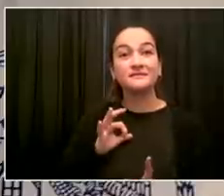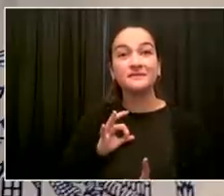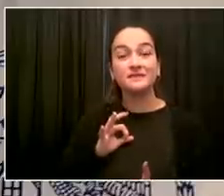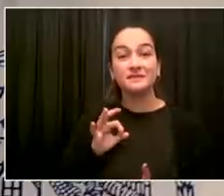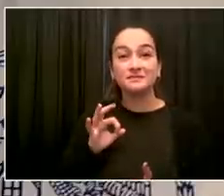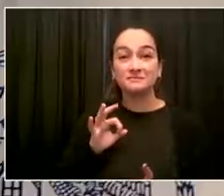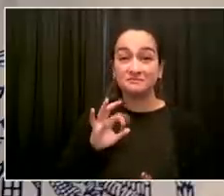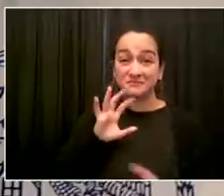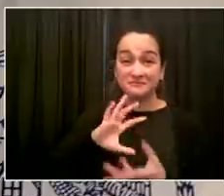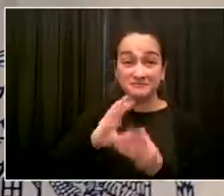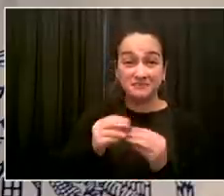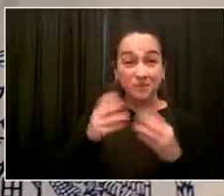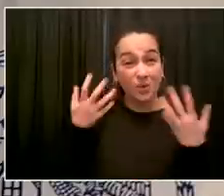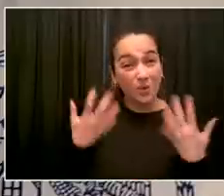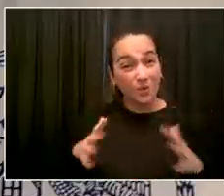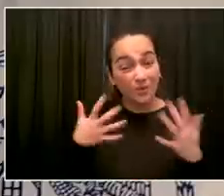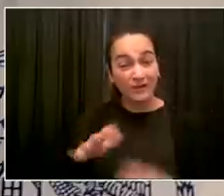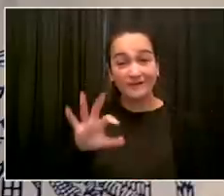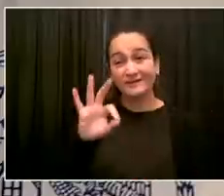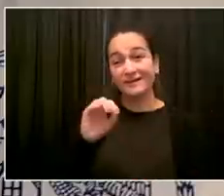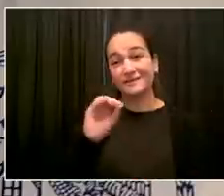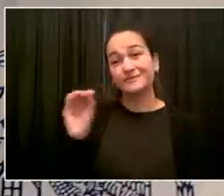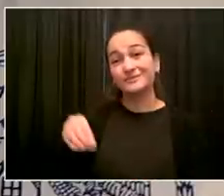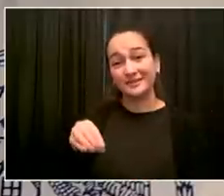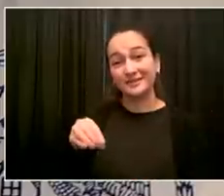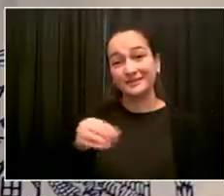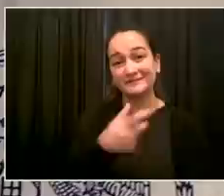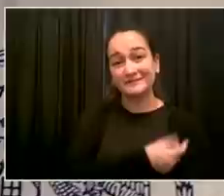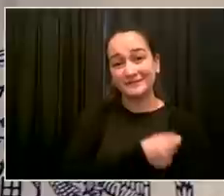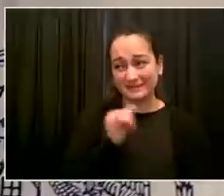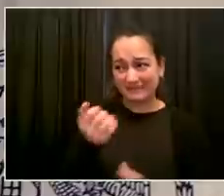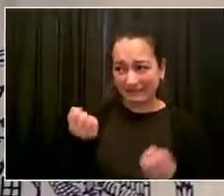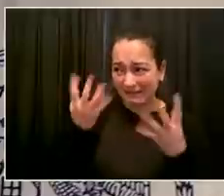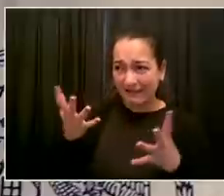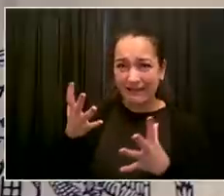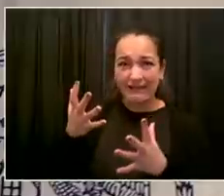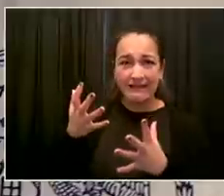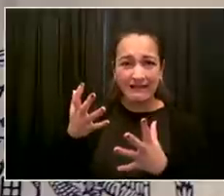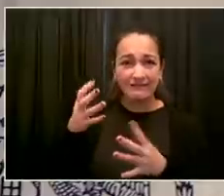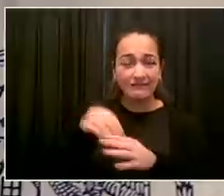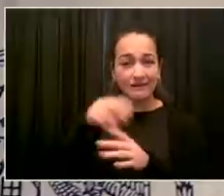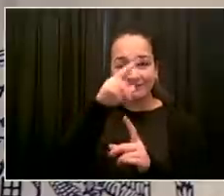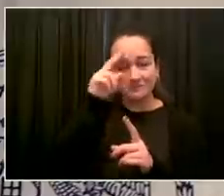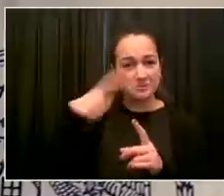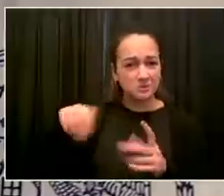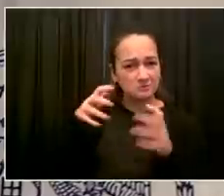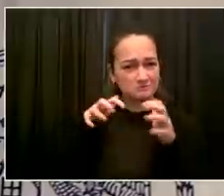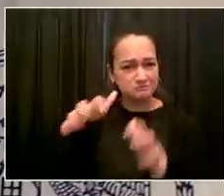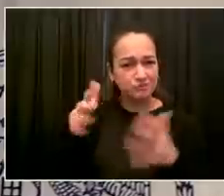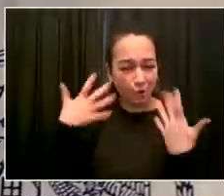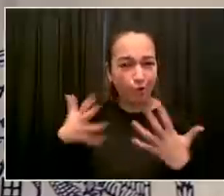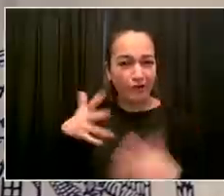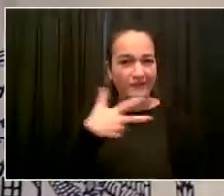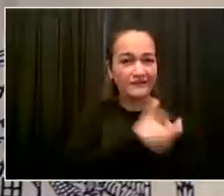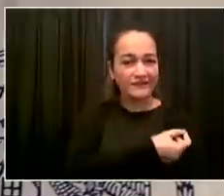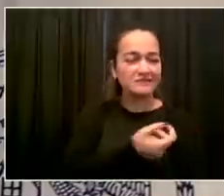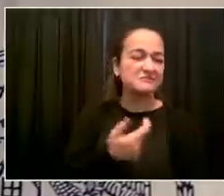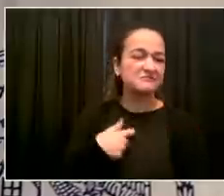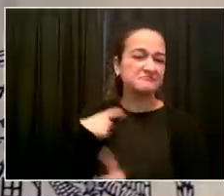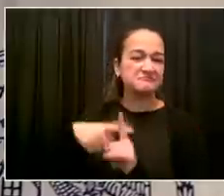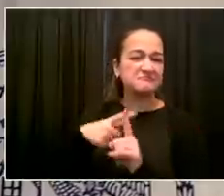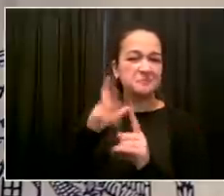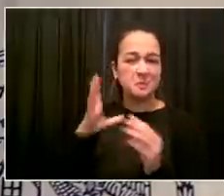we can work with all the tools we have to keep everything moving. So, there'll be challenges